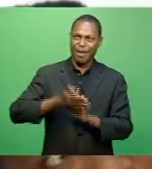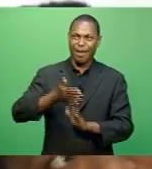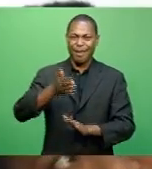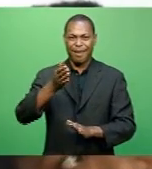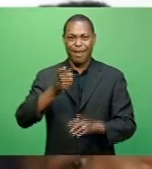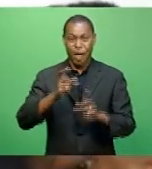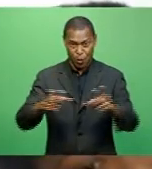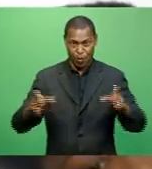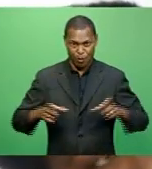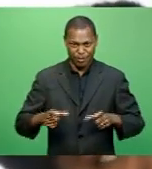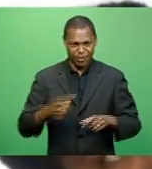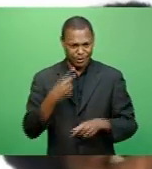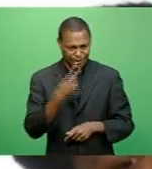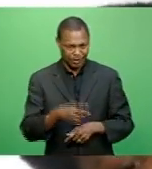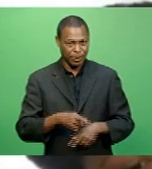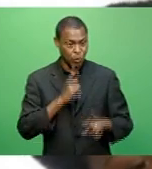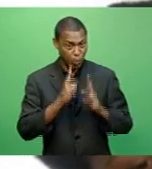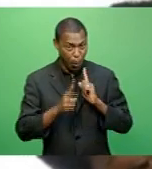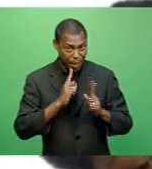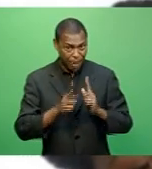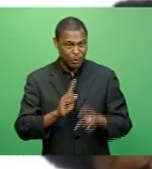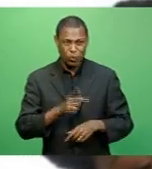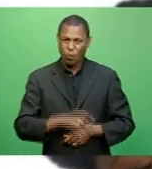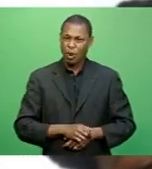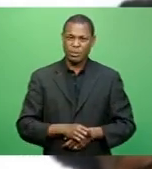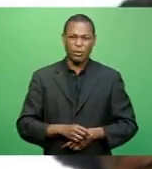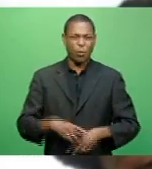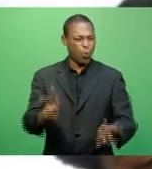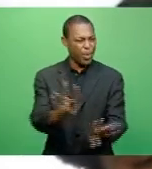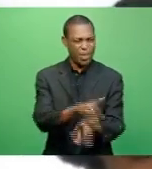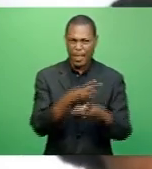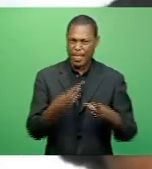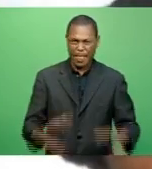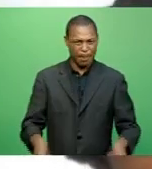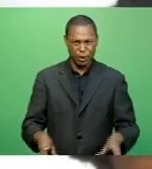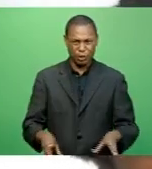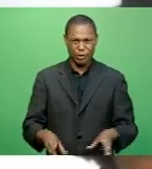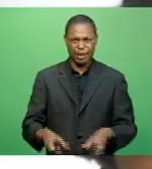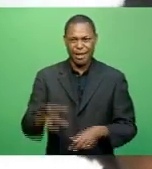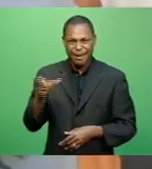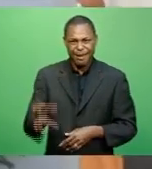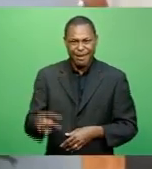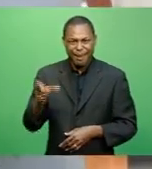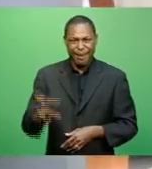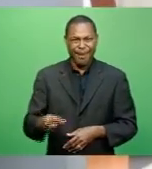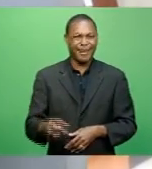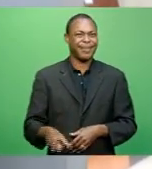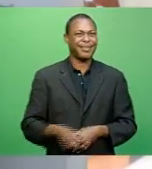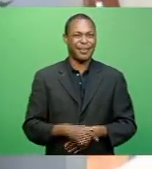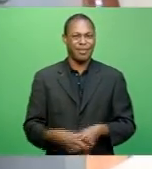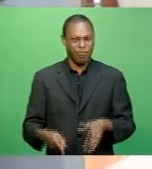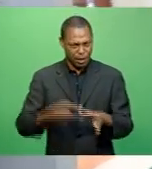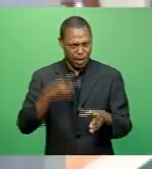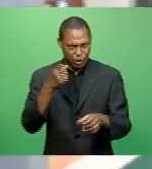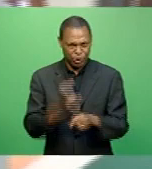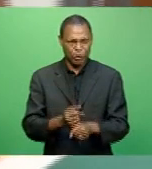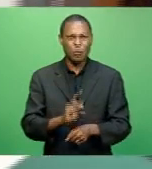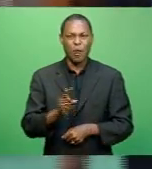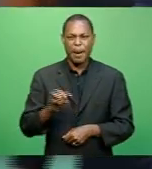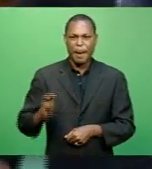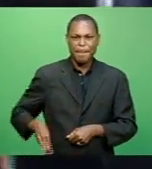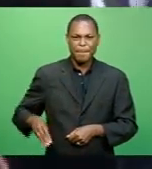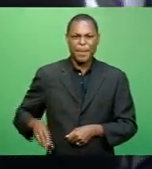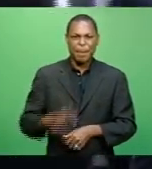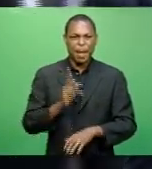Isua's statement caused substantial damage to Syed Kayyum's reputation in his capacity as the Member of Parliament, Minister